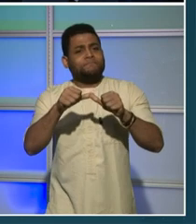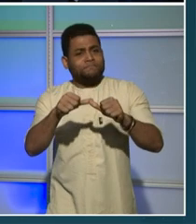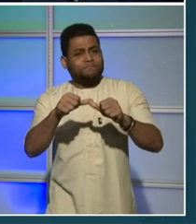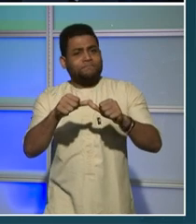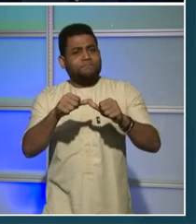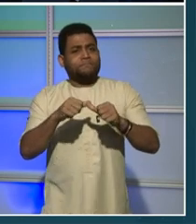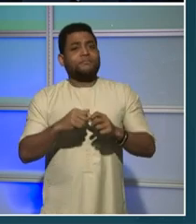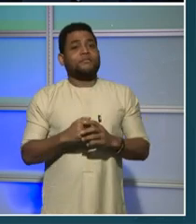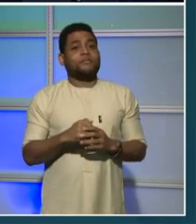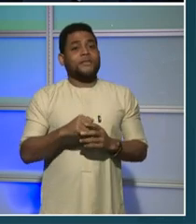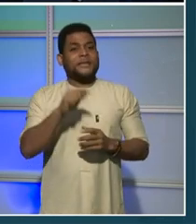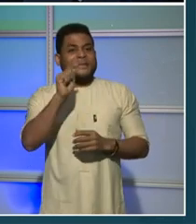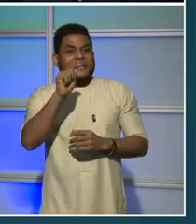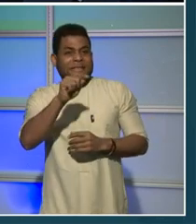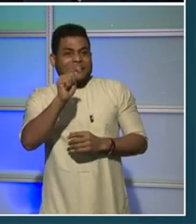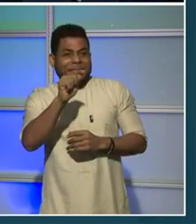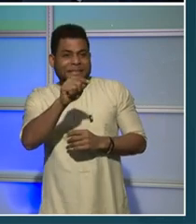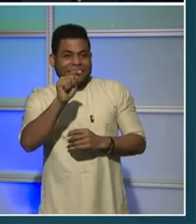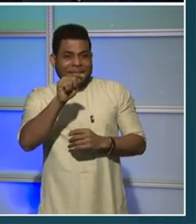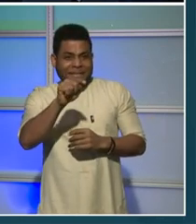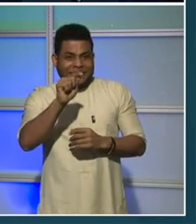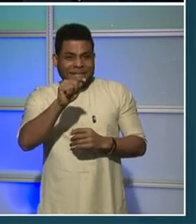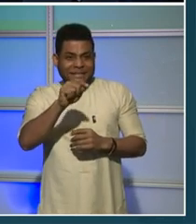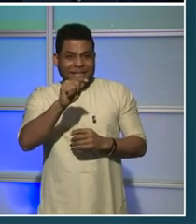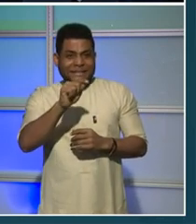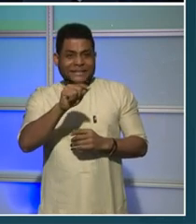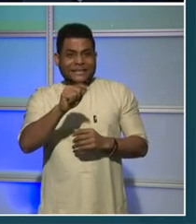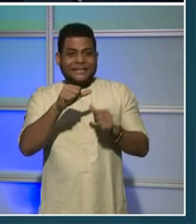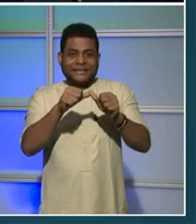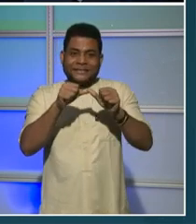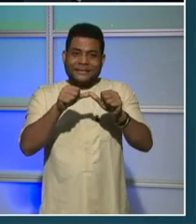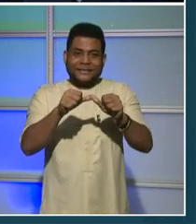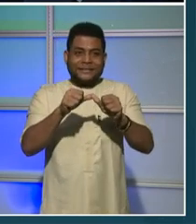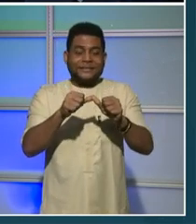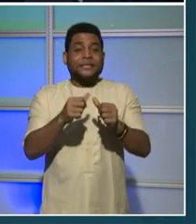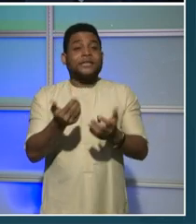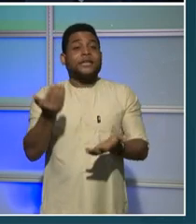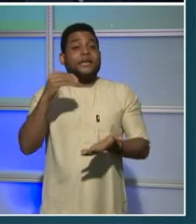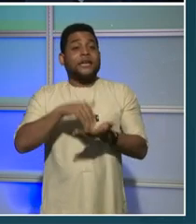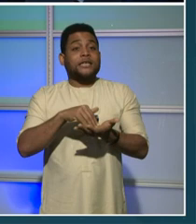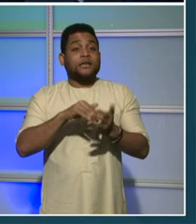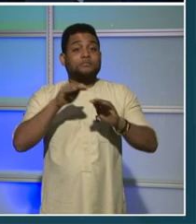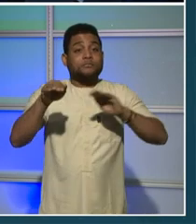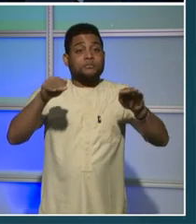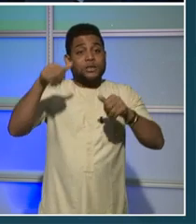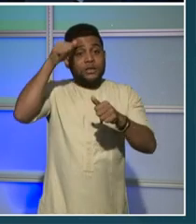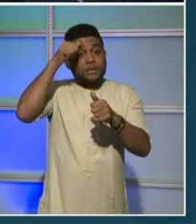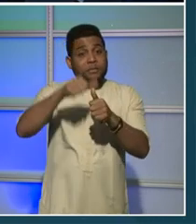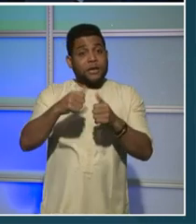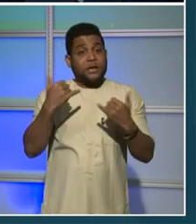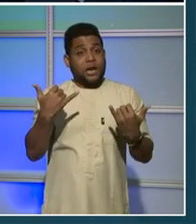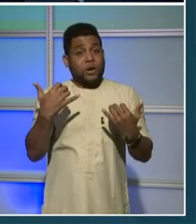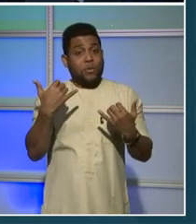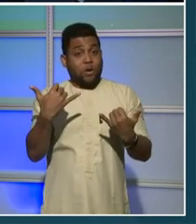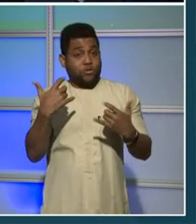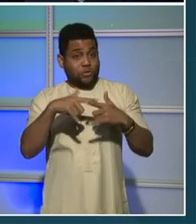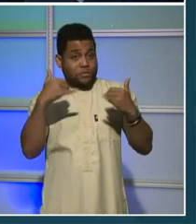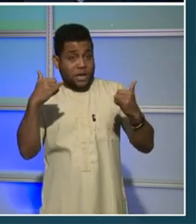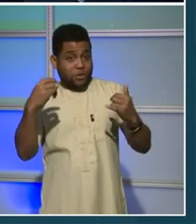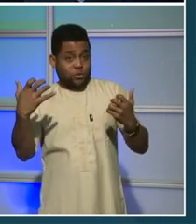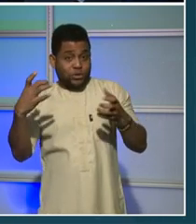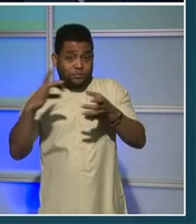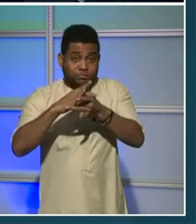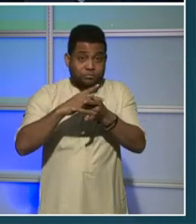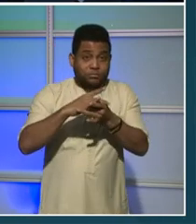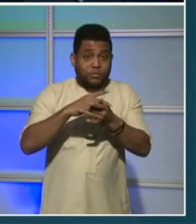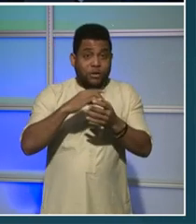exciting to see we have representation coming in from across the city. And again, one more reminder, if you would like to play at any time in our interactive games, you got to go to budget.dc